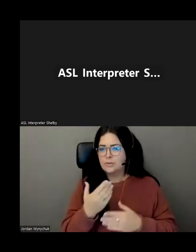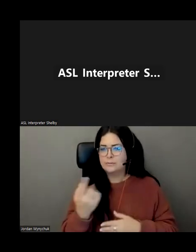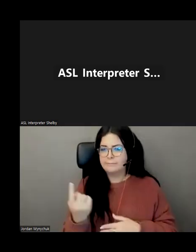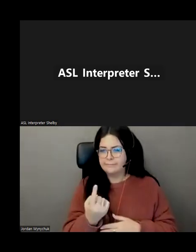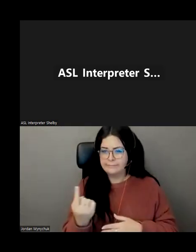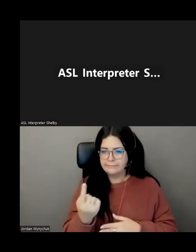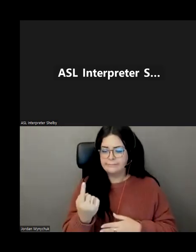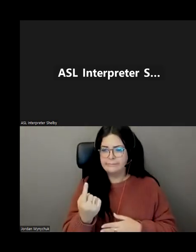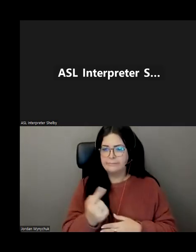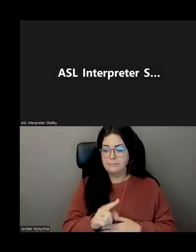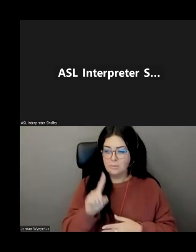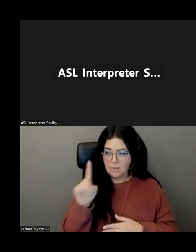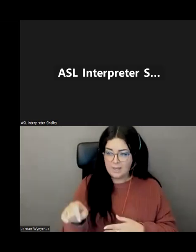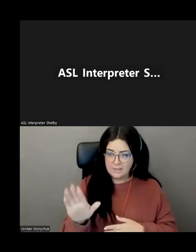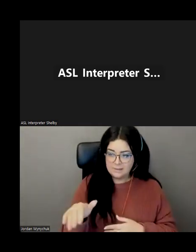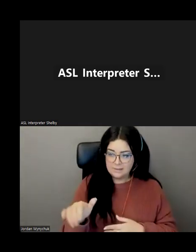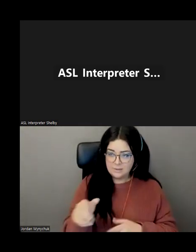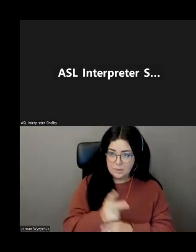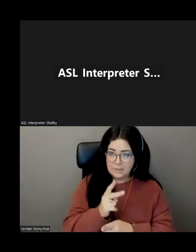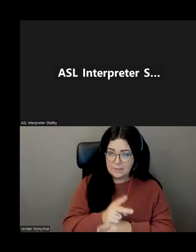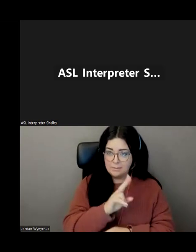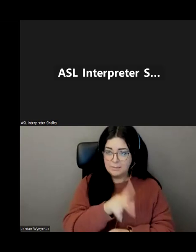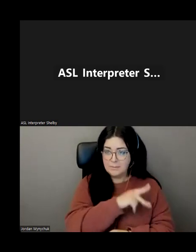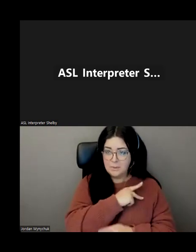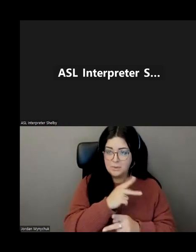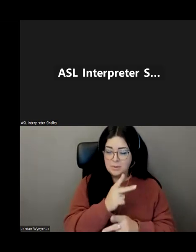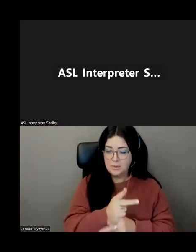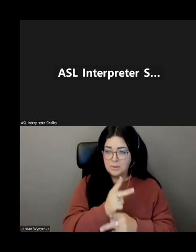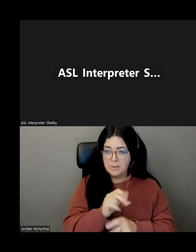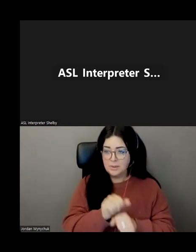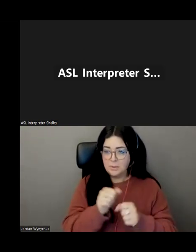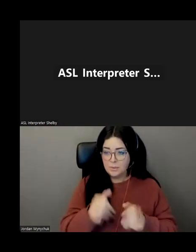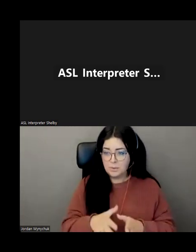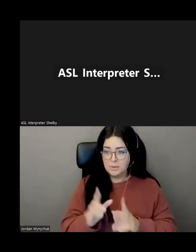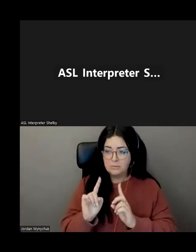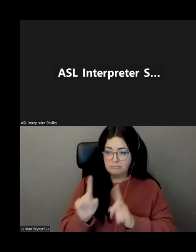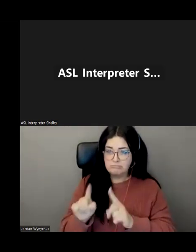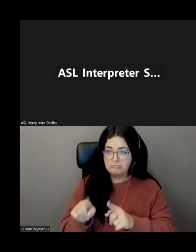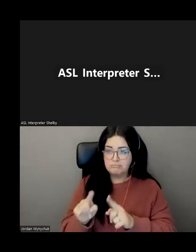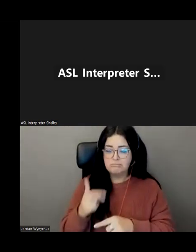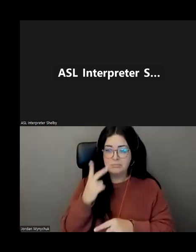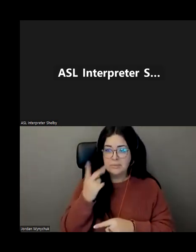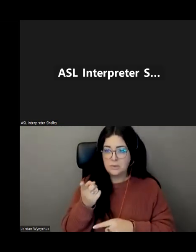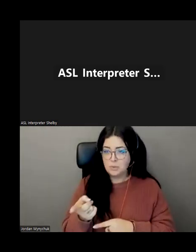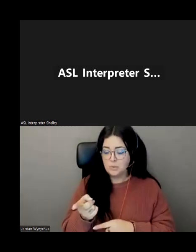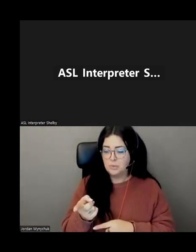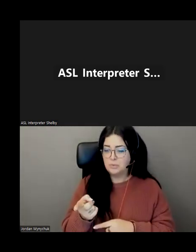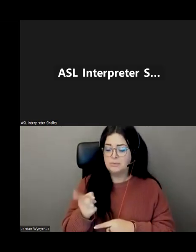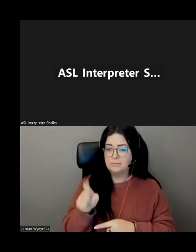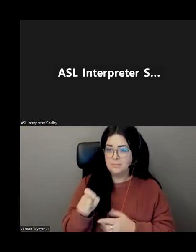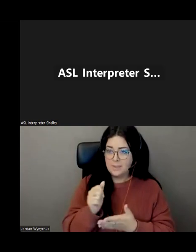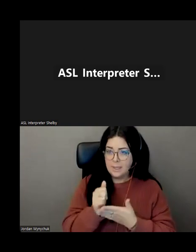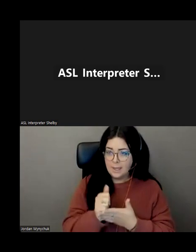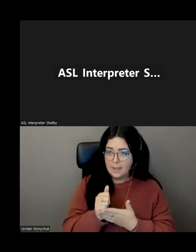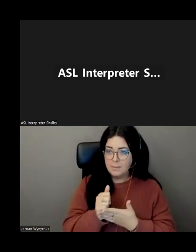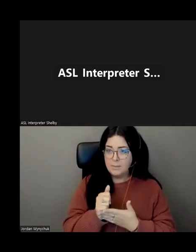and we asked dad you know you want to keep the personal care worker on on with you because you know you maybe could use some help and being